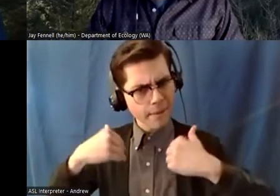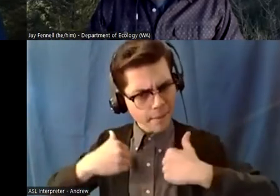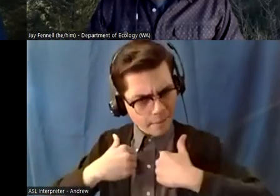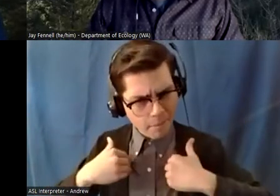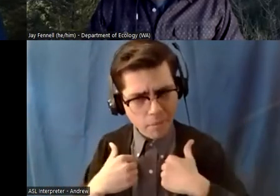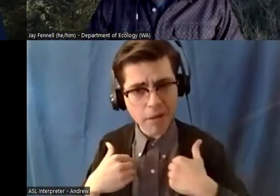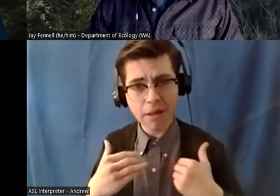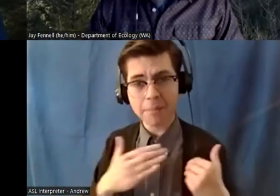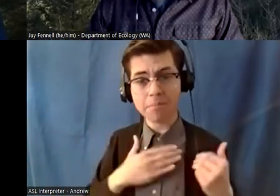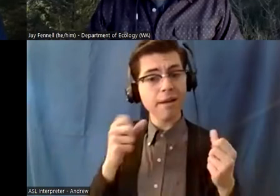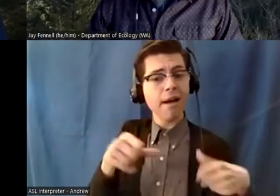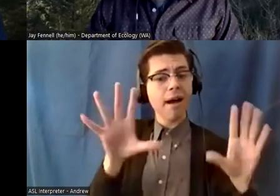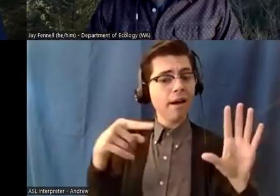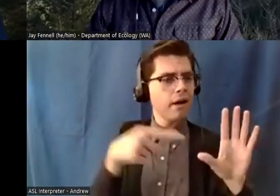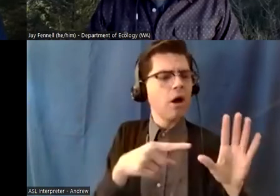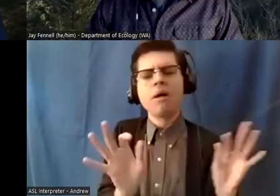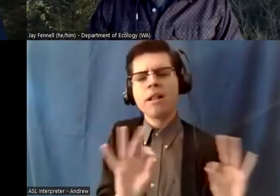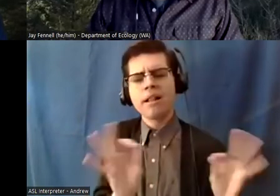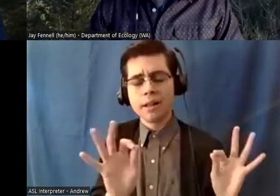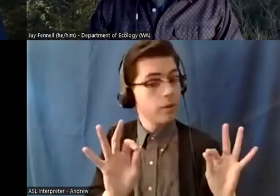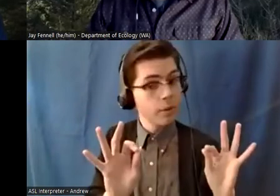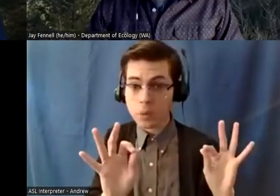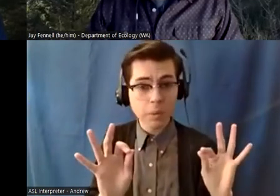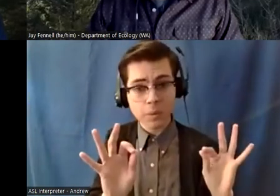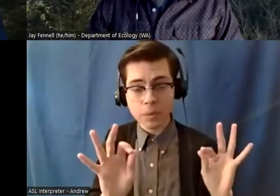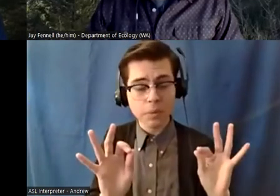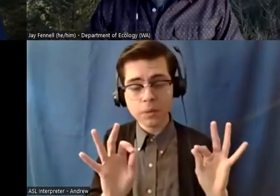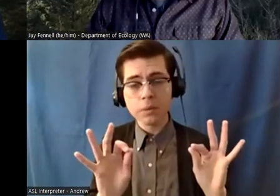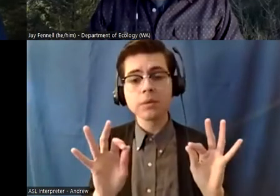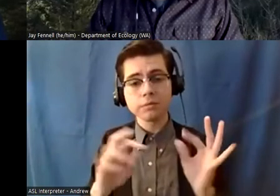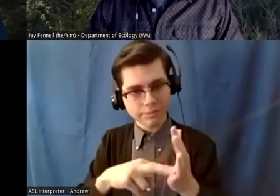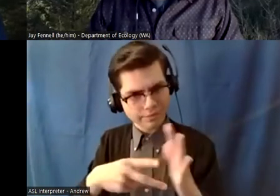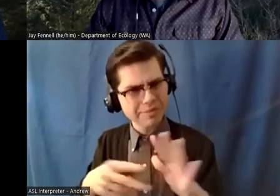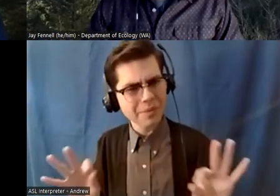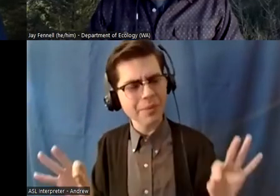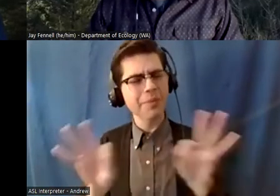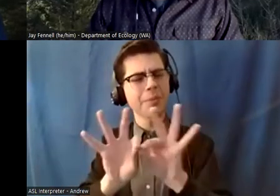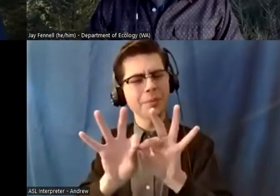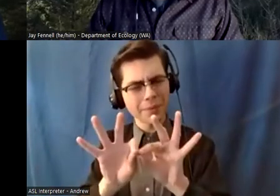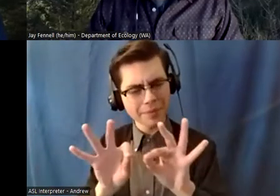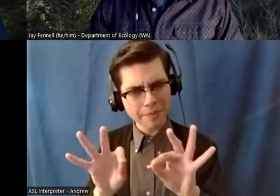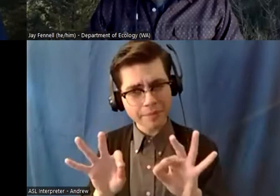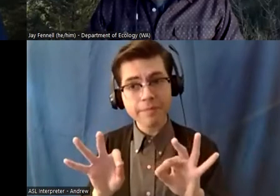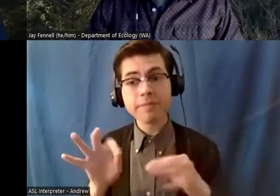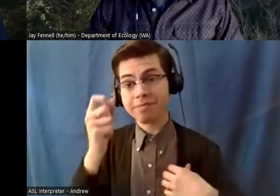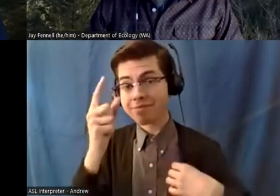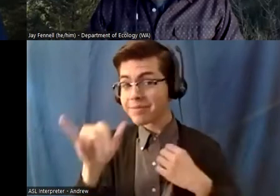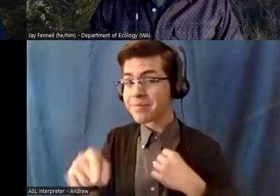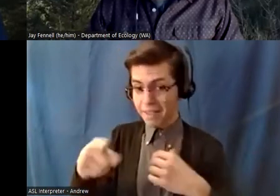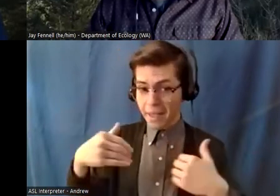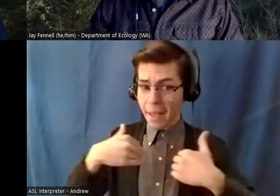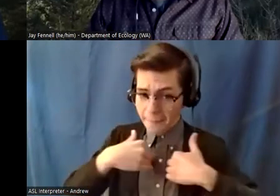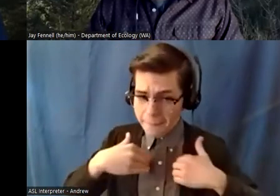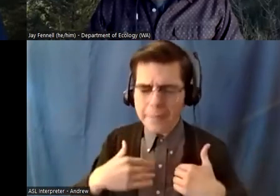all of mankind for future generations to come again a species that was almost lost